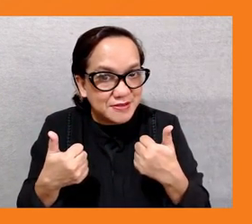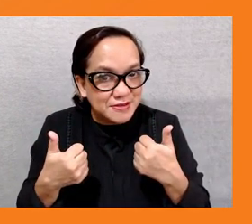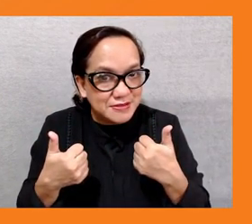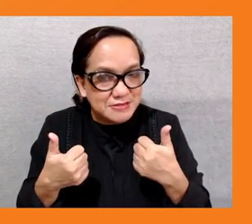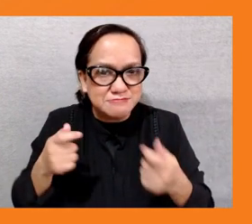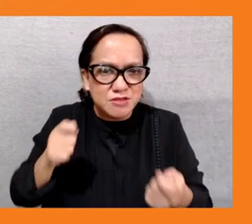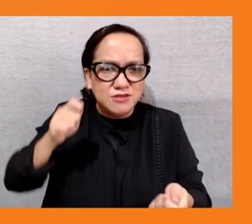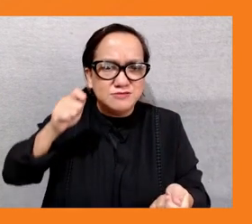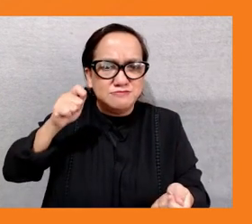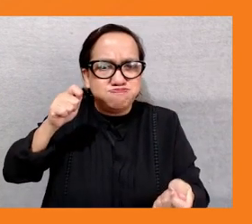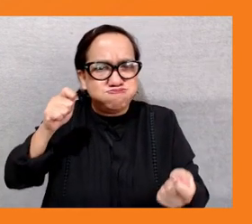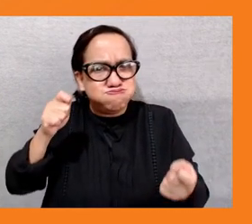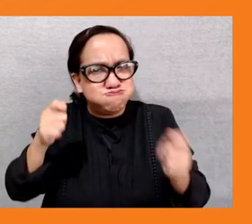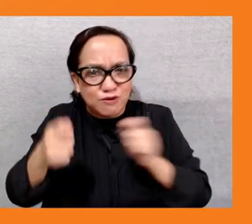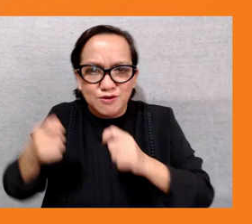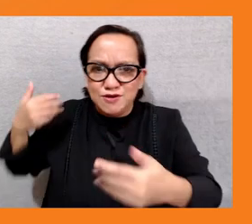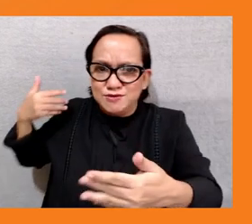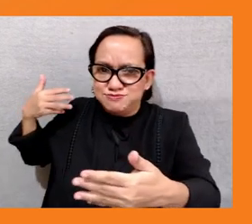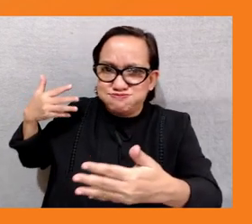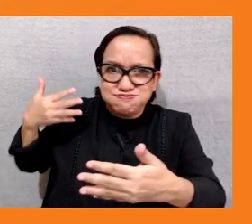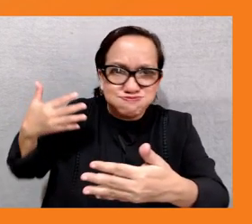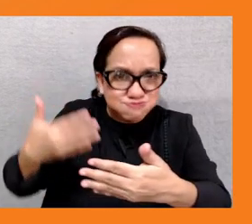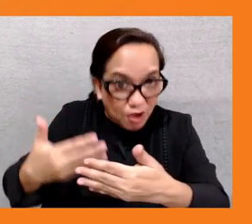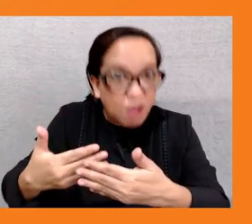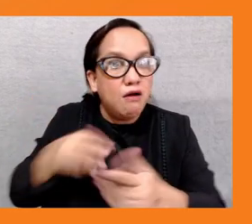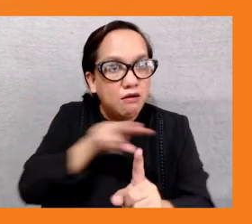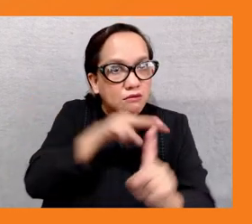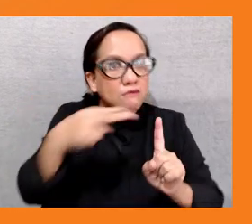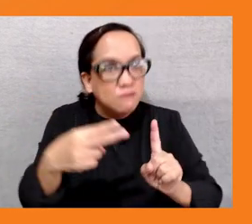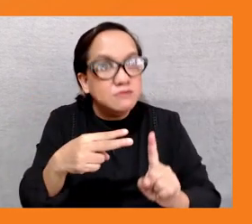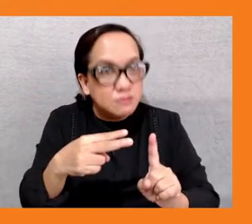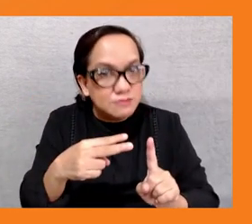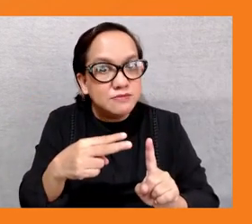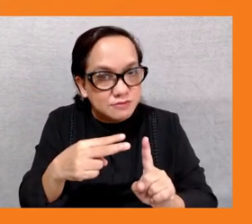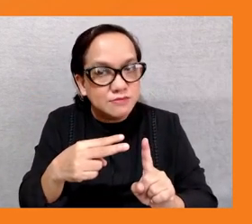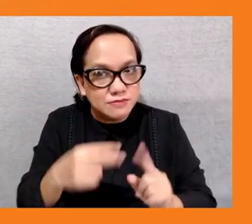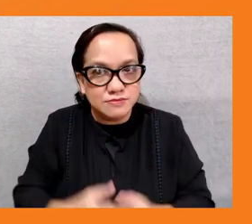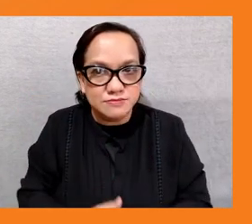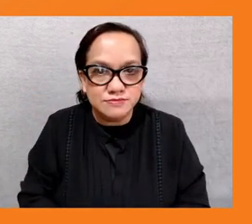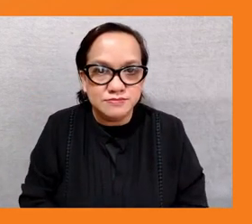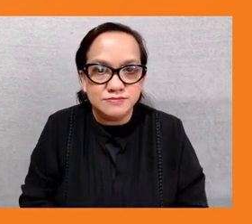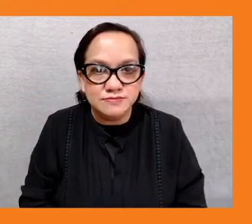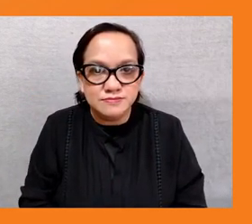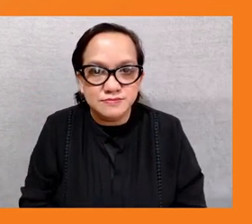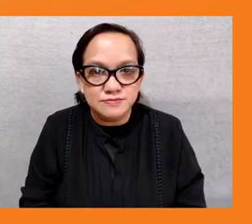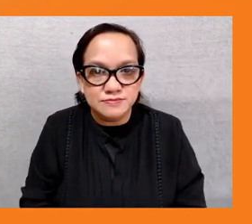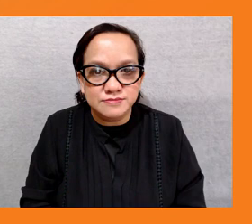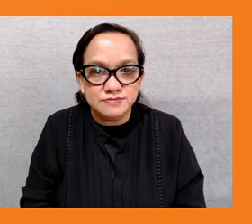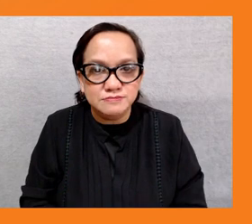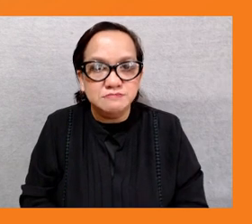it really encapsulates a common phrase that we use a plan like leaving nobody behind as we move forward